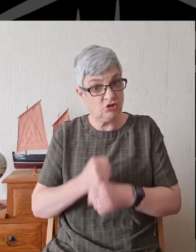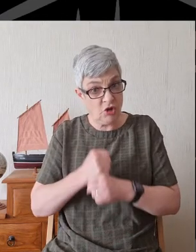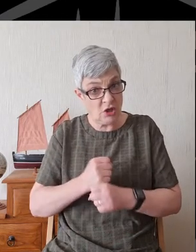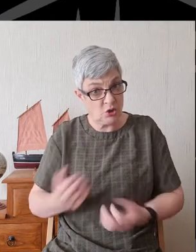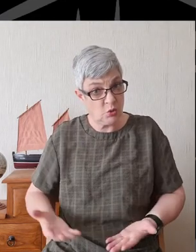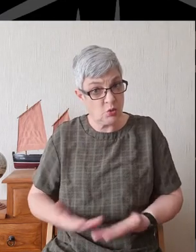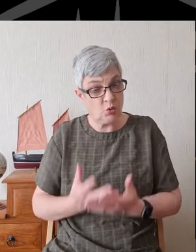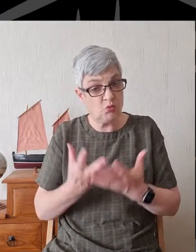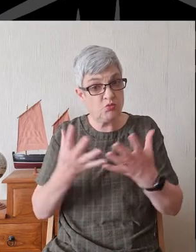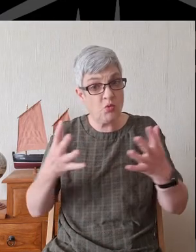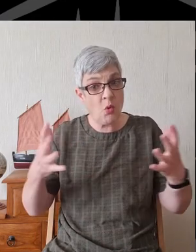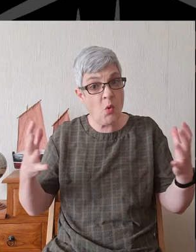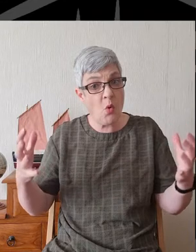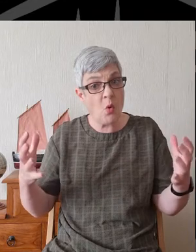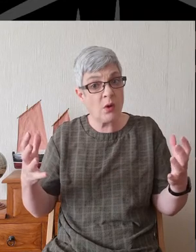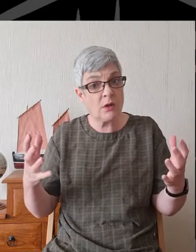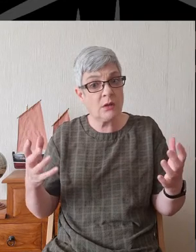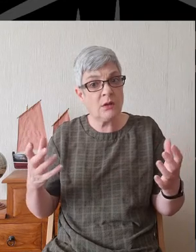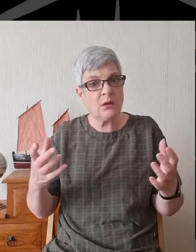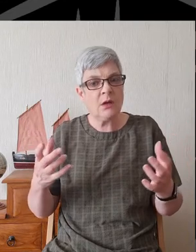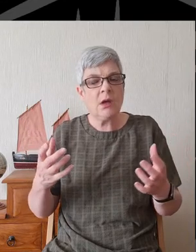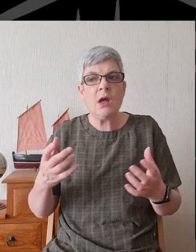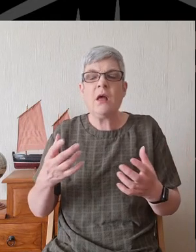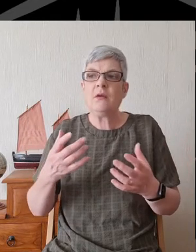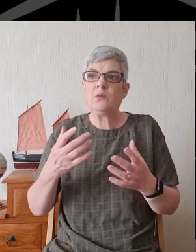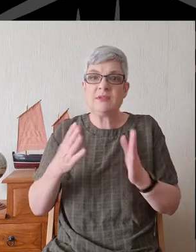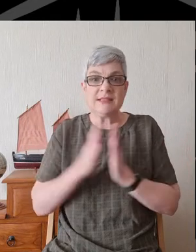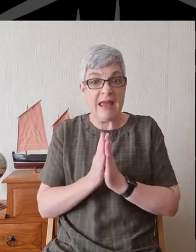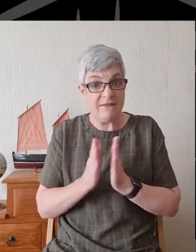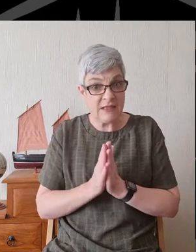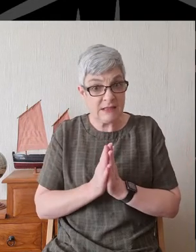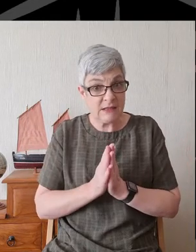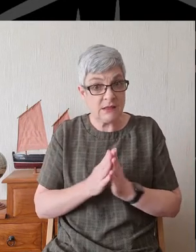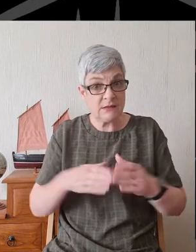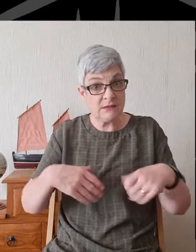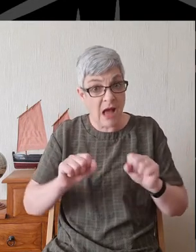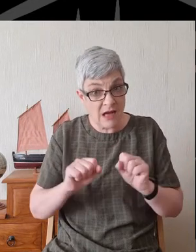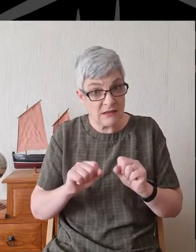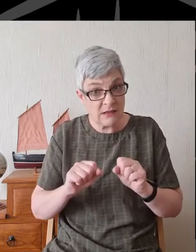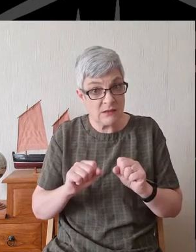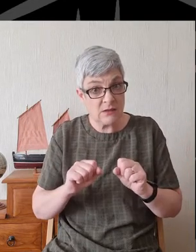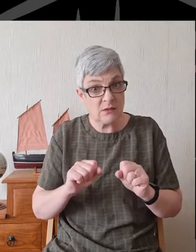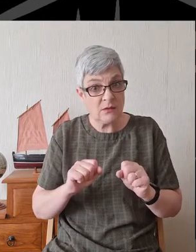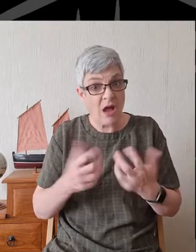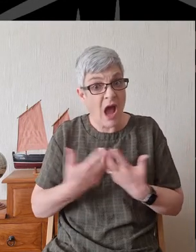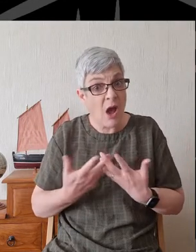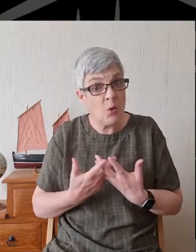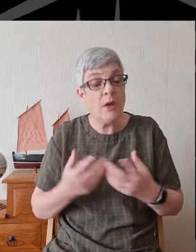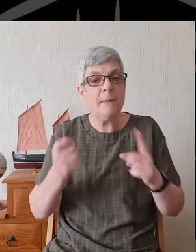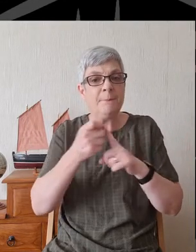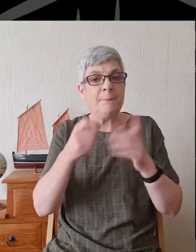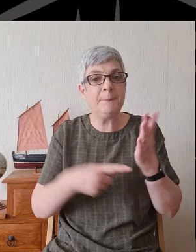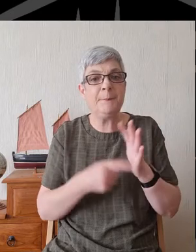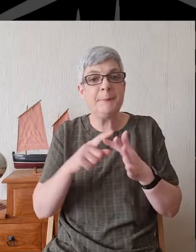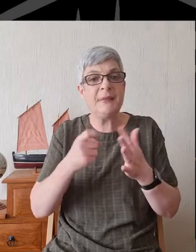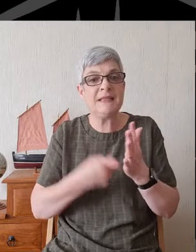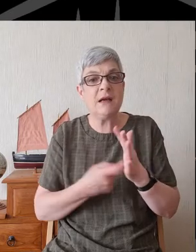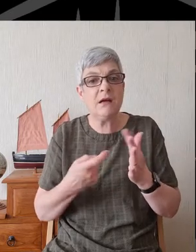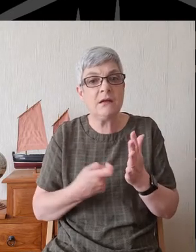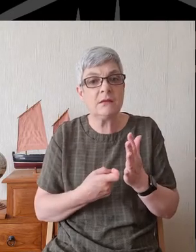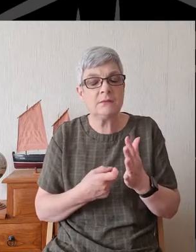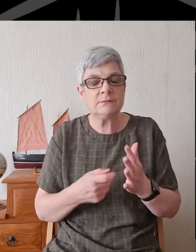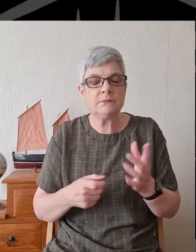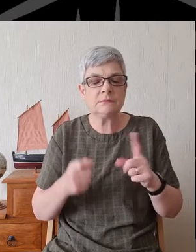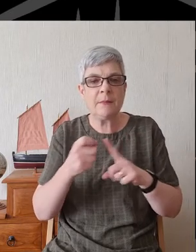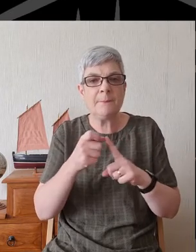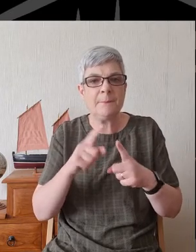Did we not begin our service with words from Peter, from one of His letters, about how God did not want anyone to